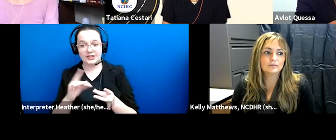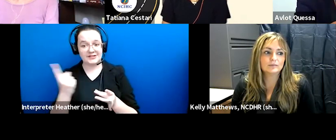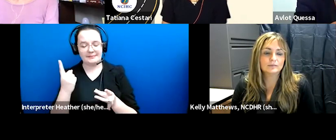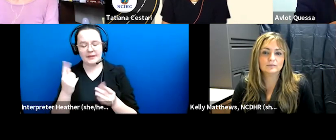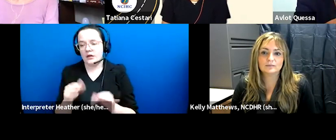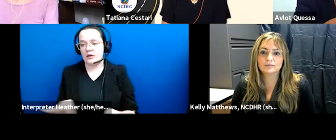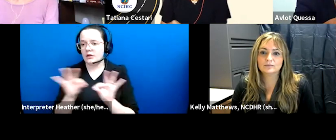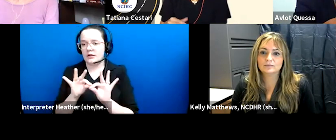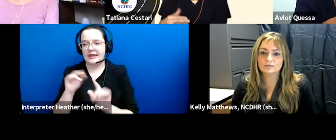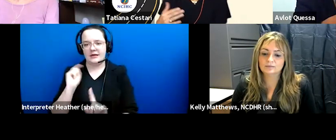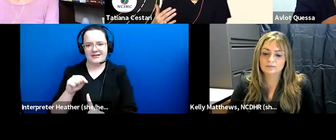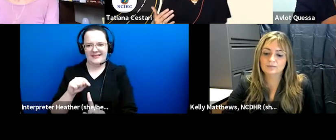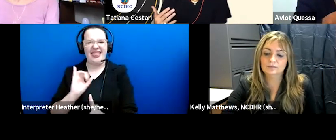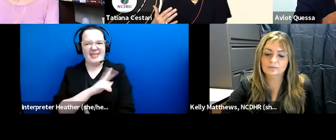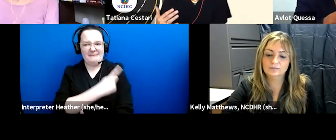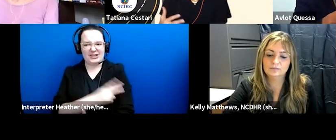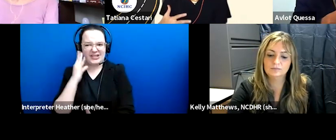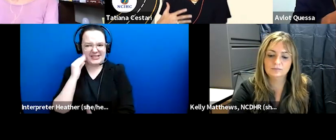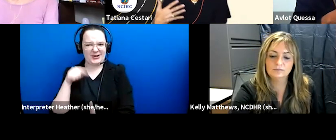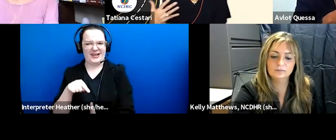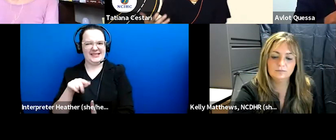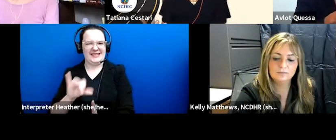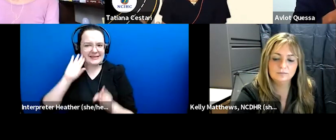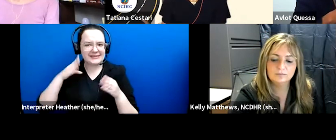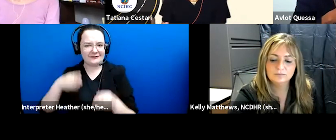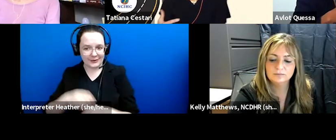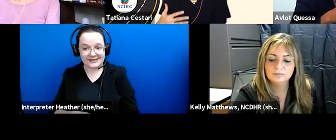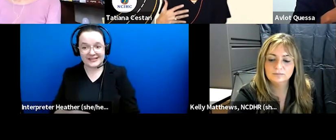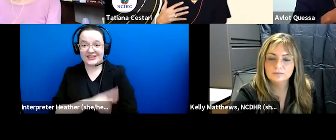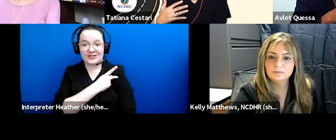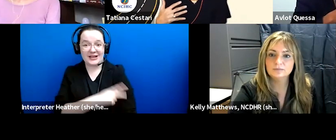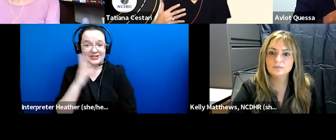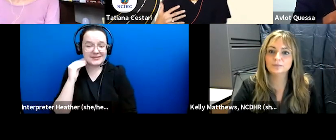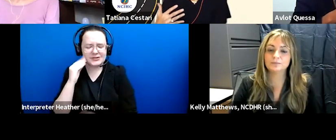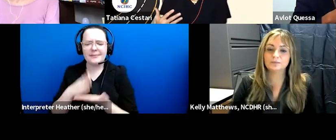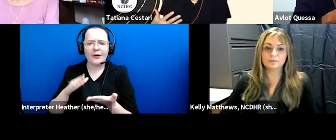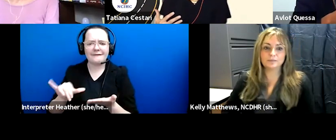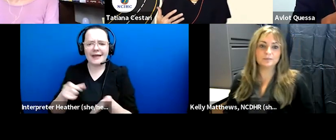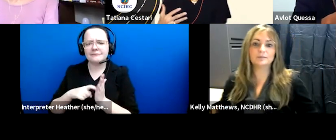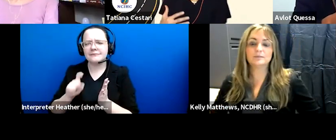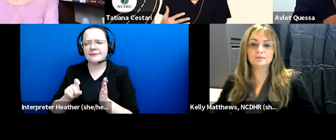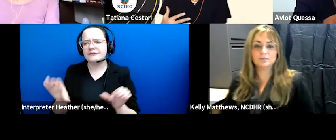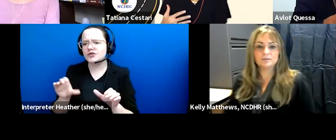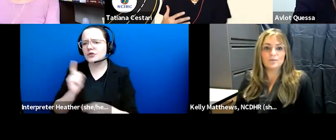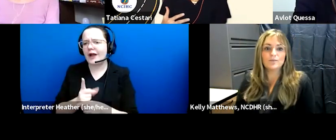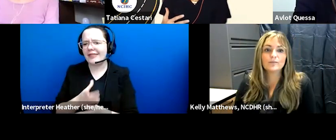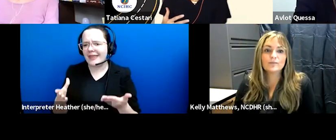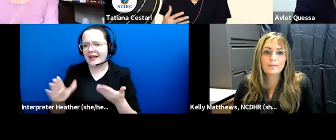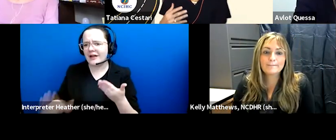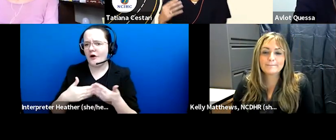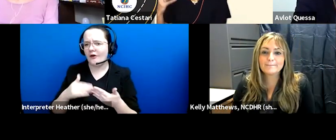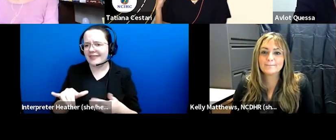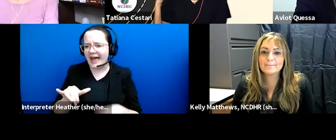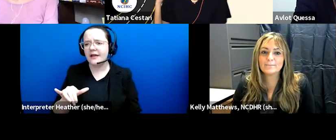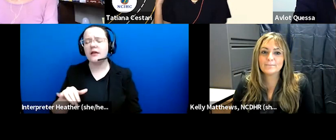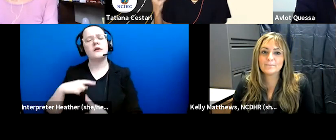patient experience and part of it is you know doing the right thing and and all that but also a good part of that